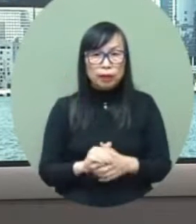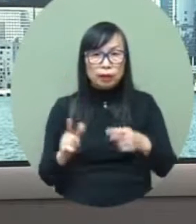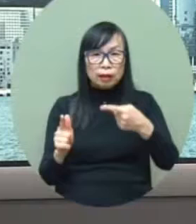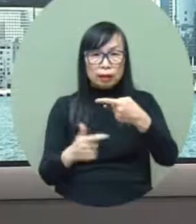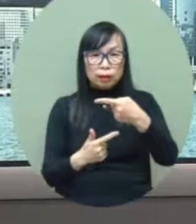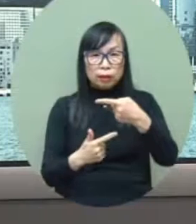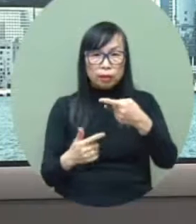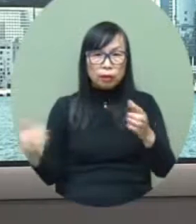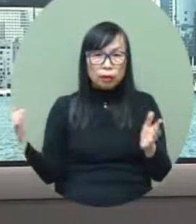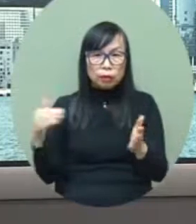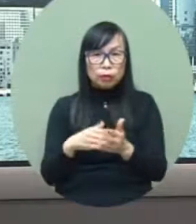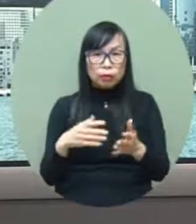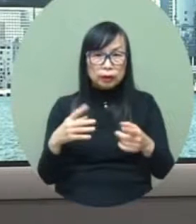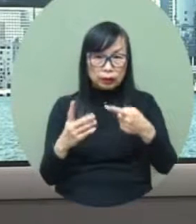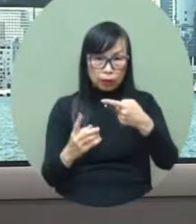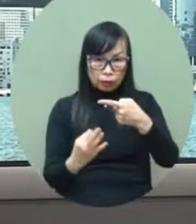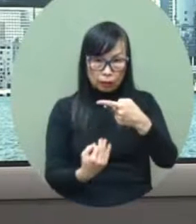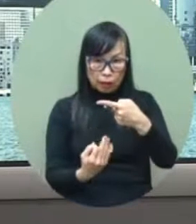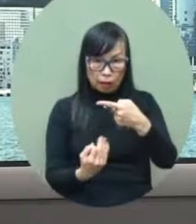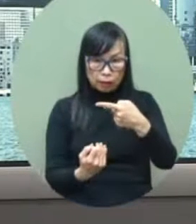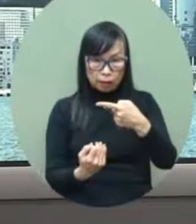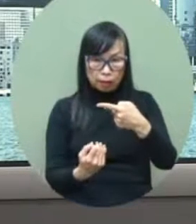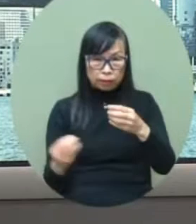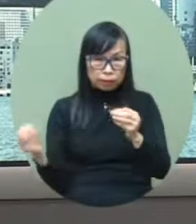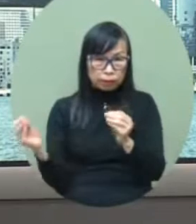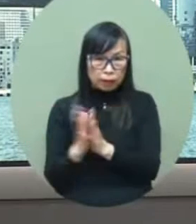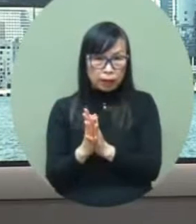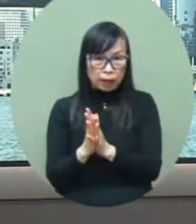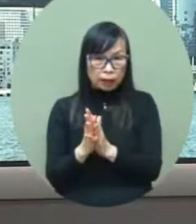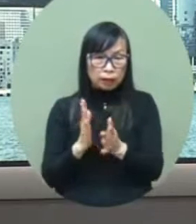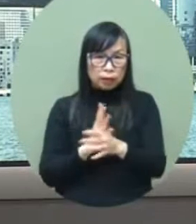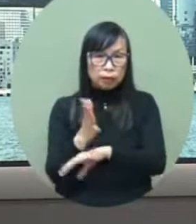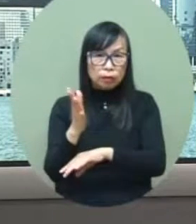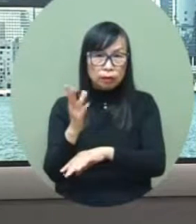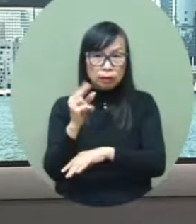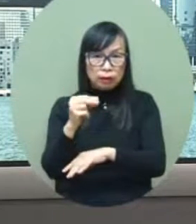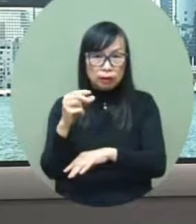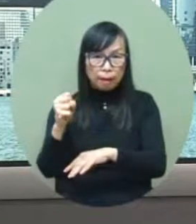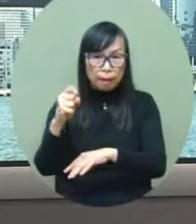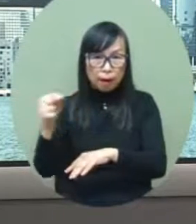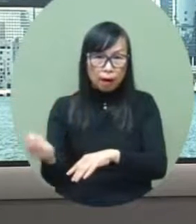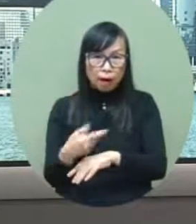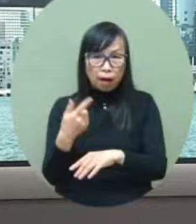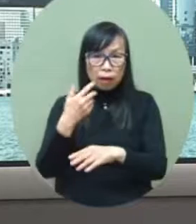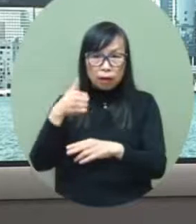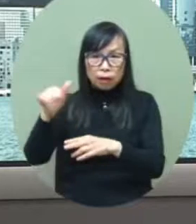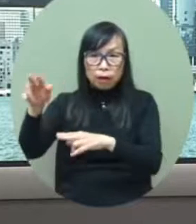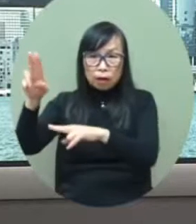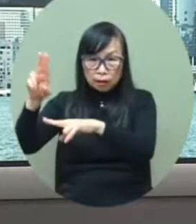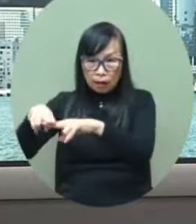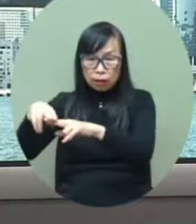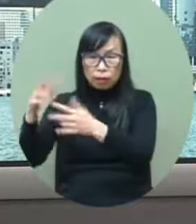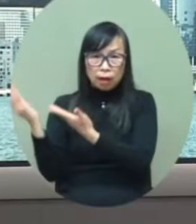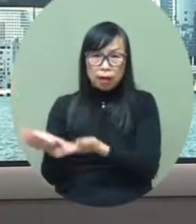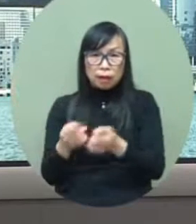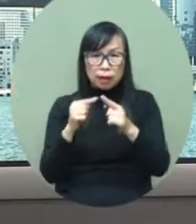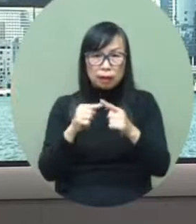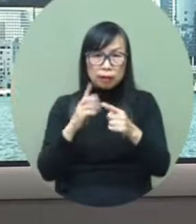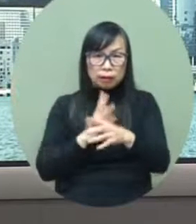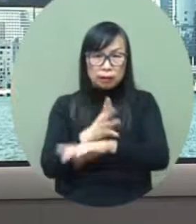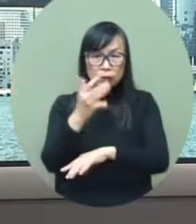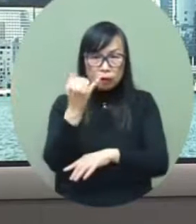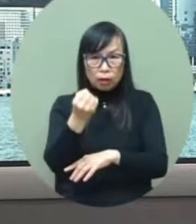have orderly resumption of travel and from the 8th of january to the 30th of january some